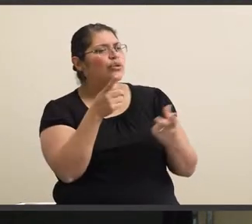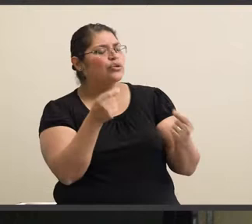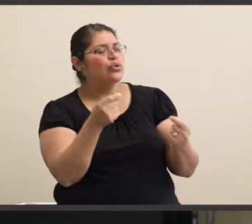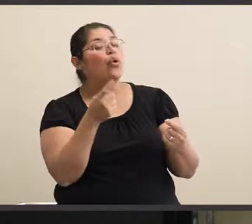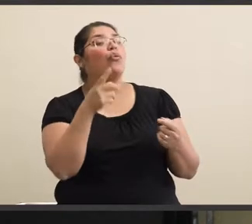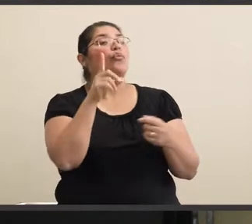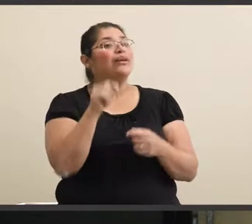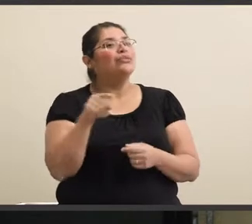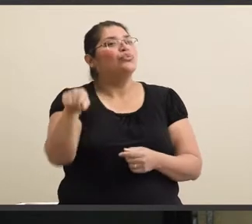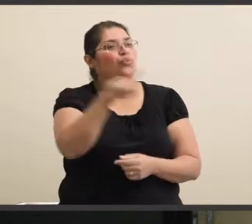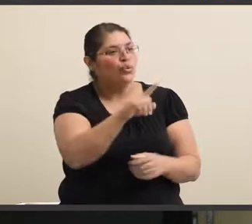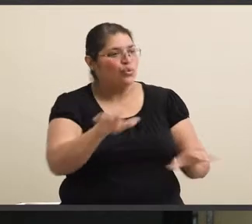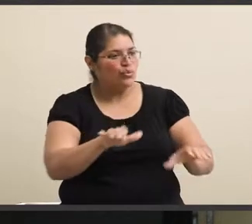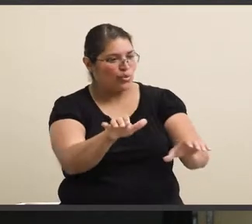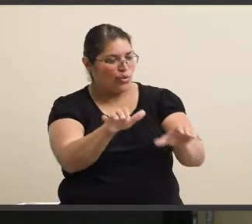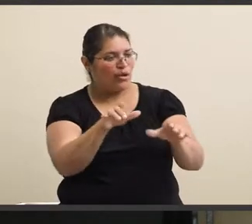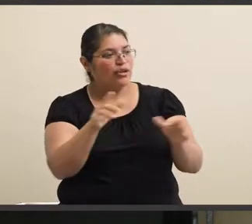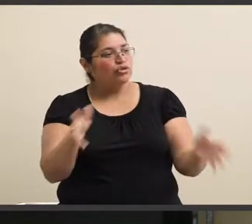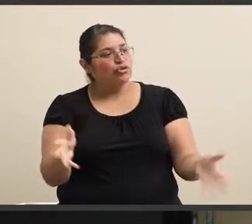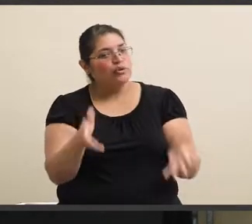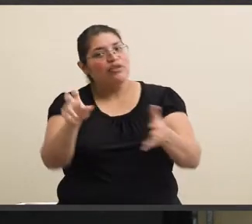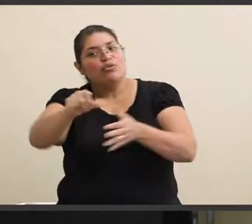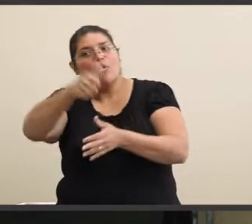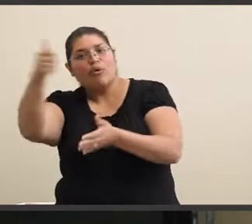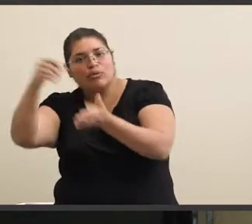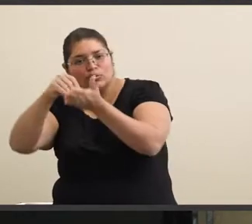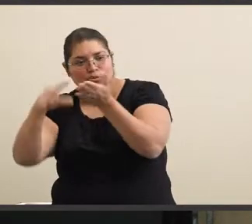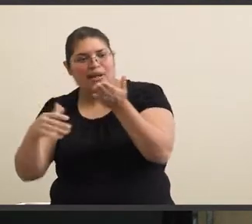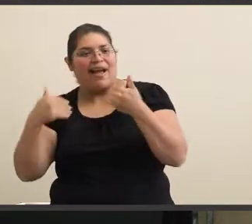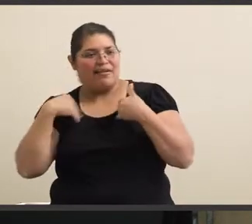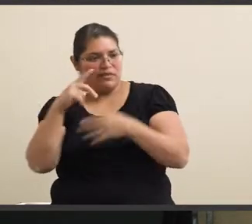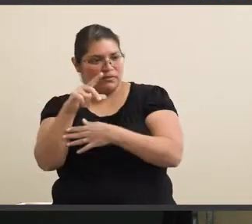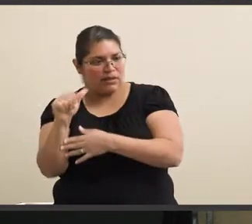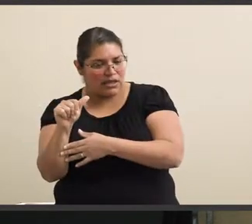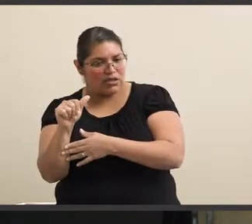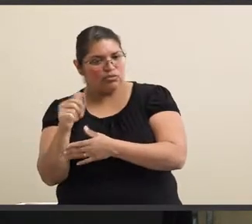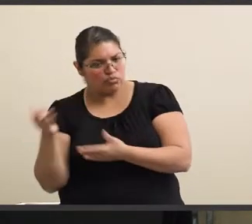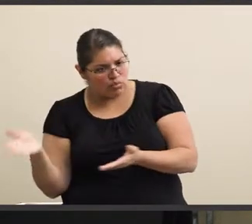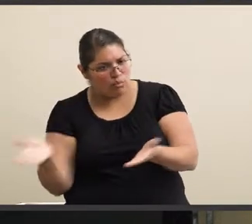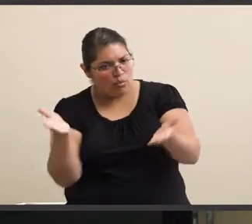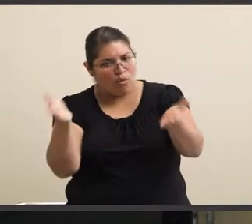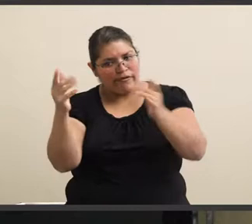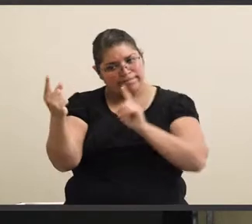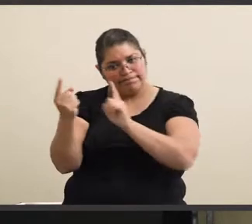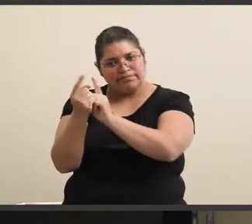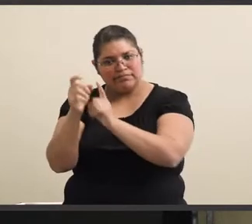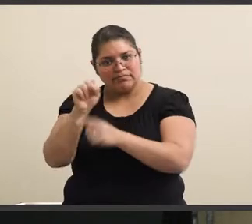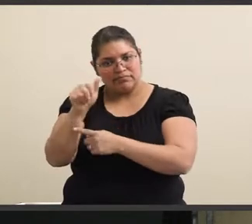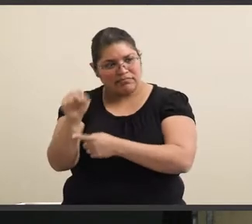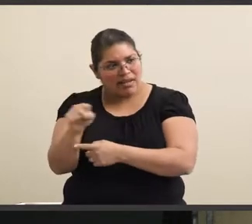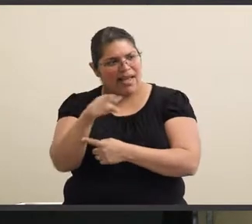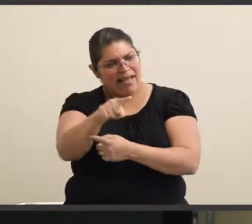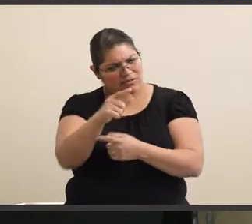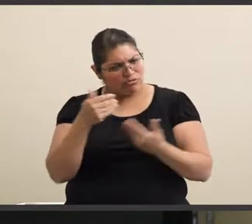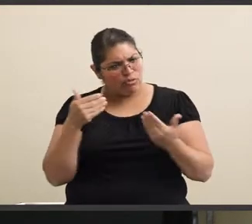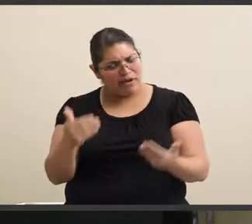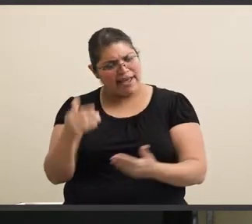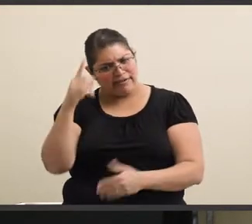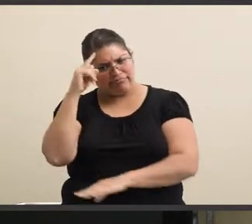say, what do you do to encourage other students with disabilities to seek the services and can stand up for their rights?